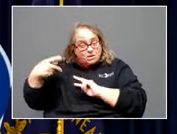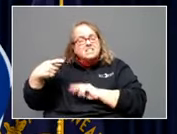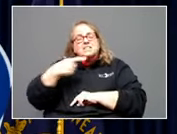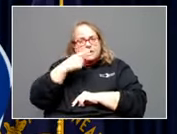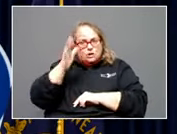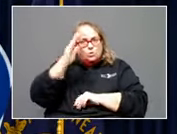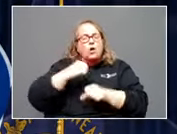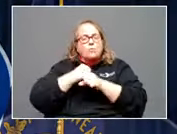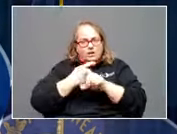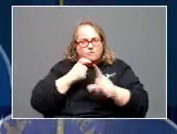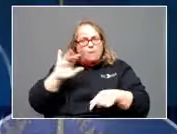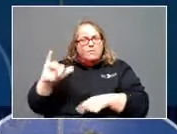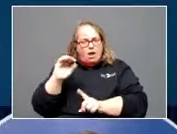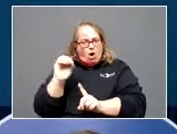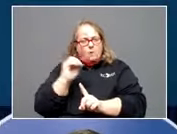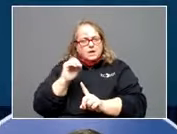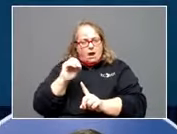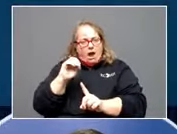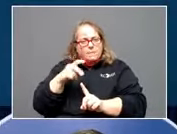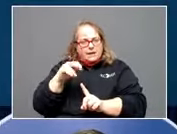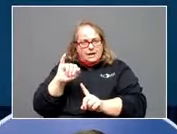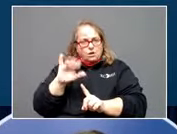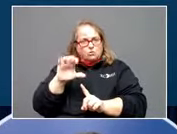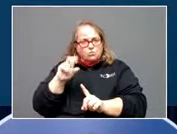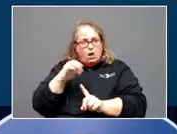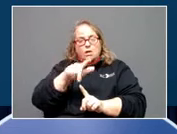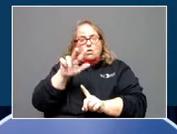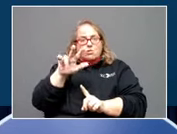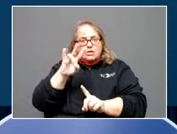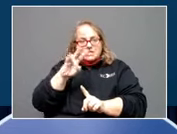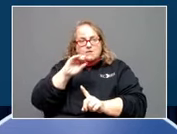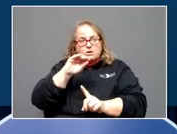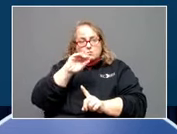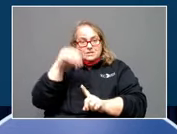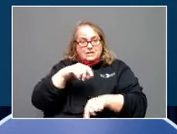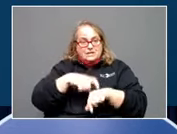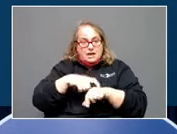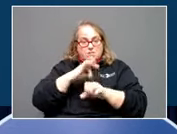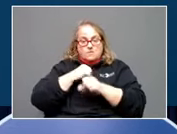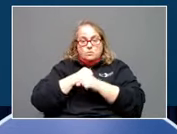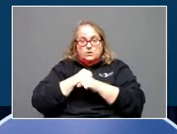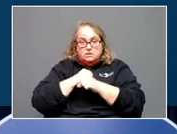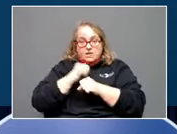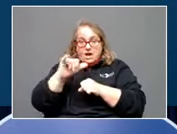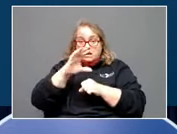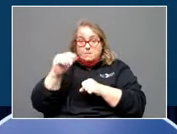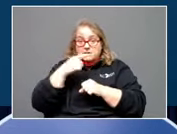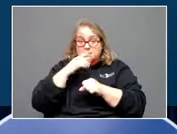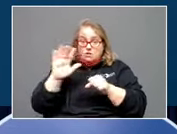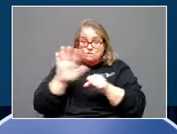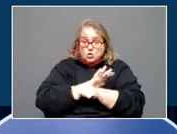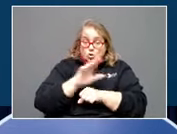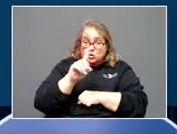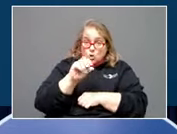increased by 37 times the level of antibodies to fight Omicron. The company said a full-dose booster was even stronger,